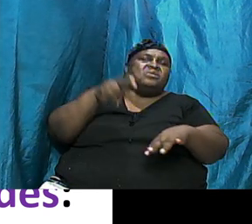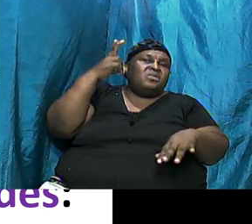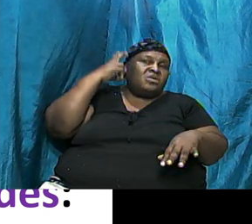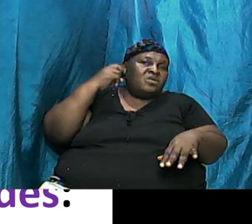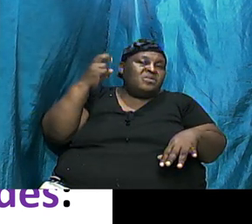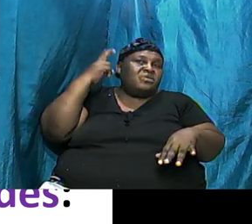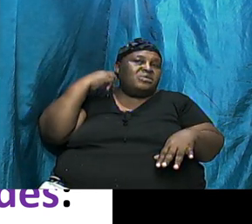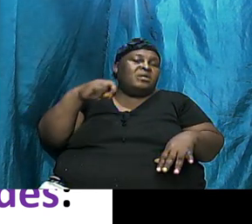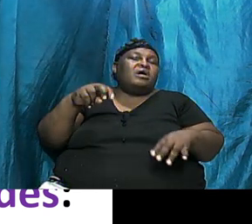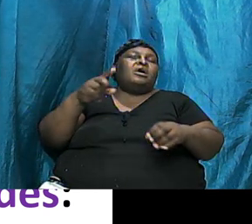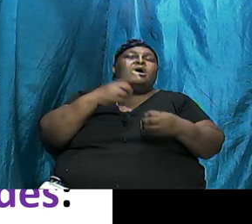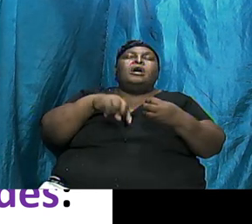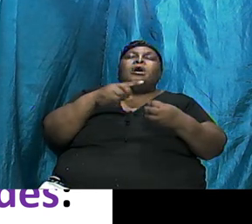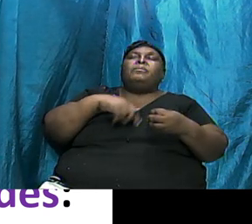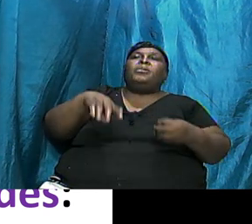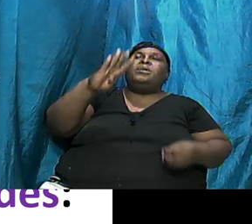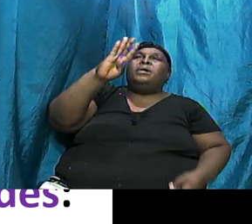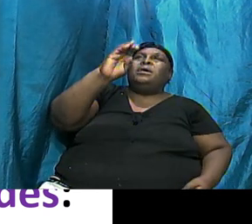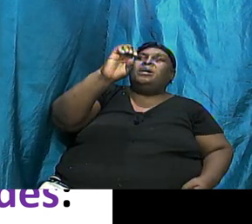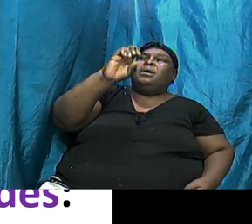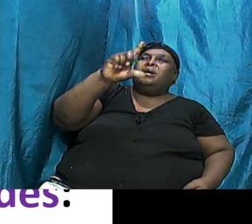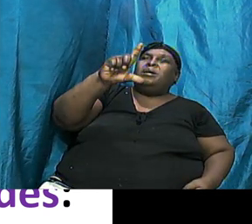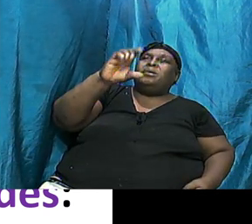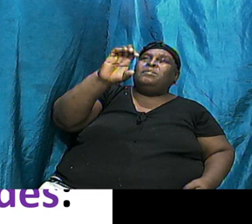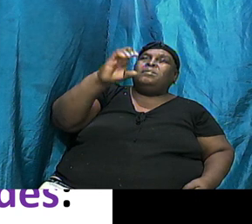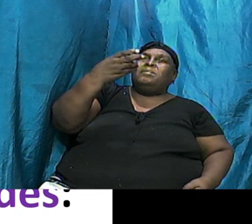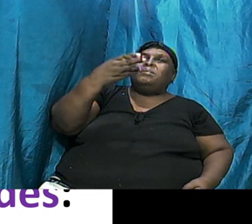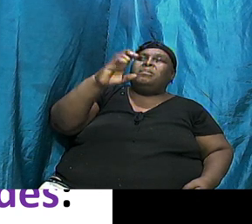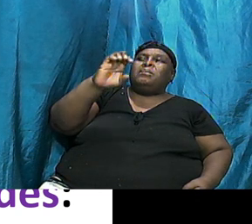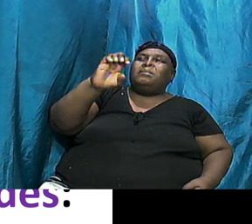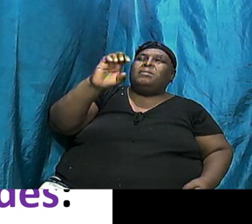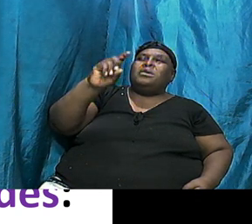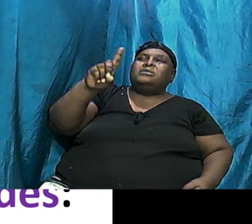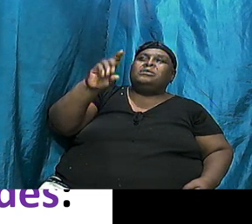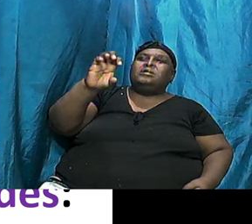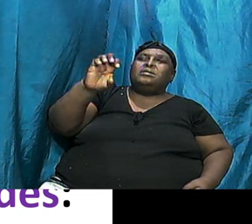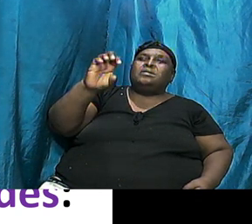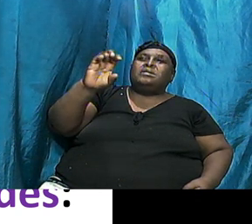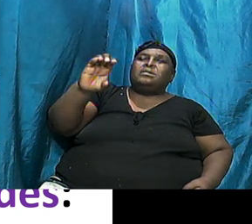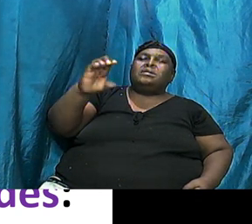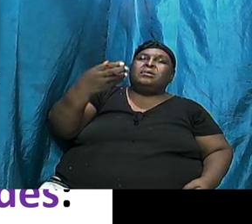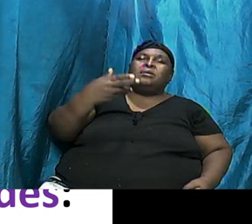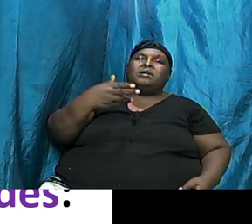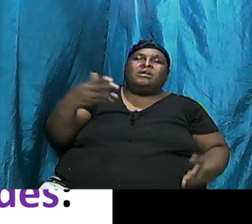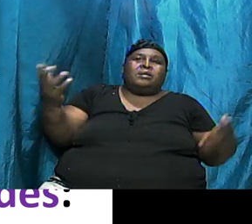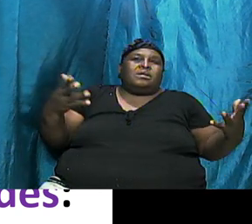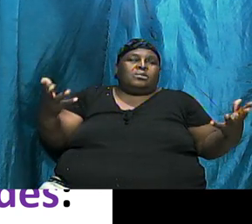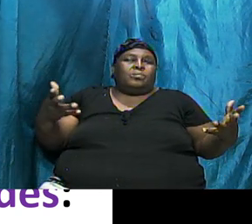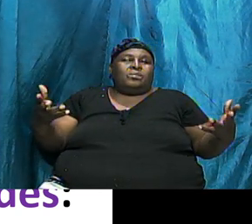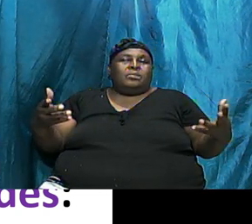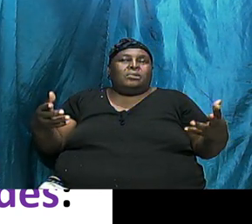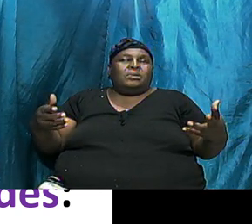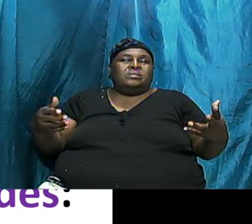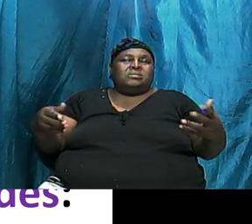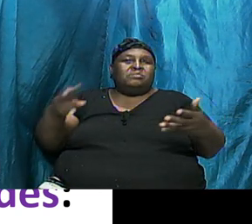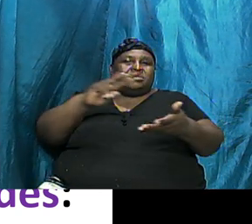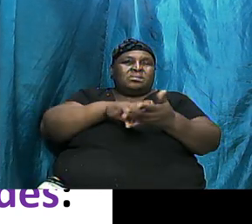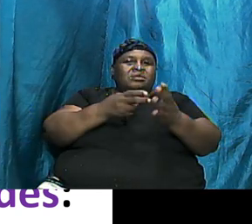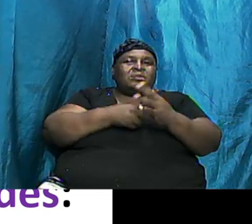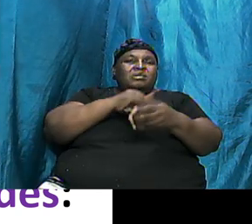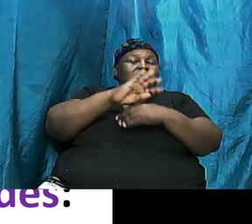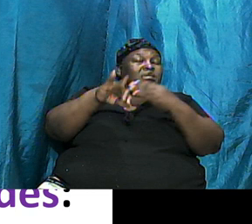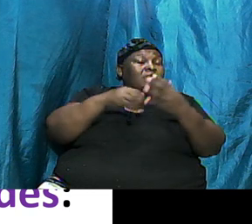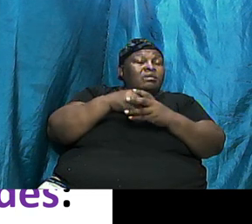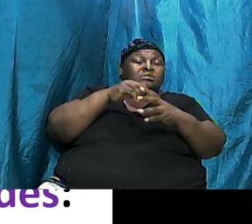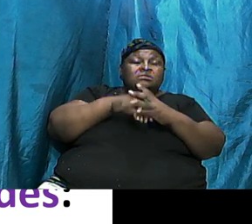Melchizedek And We Are Going To Drill In To Find Who Was Melchizedek And What He Represents And It Is All In The Book Of Genesis